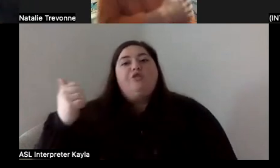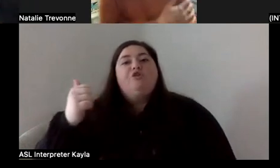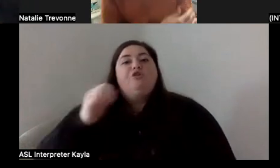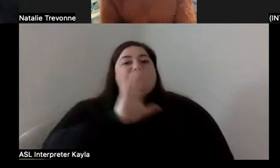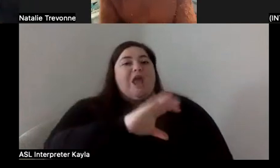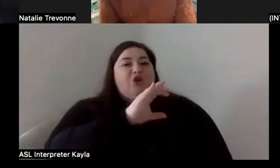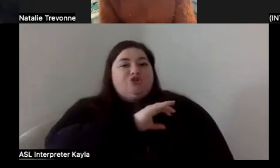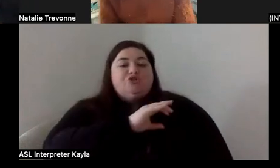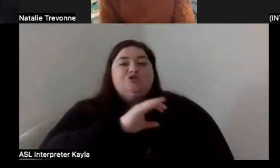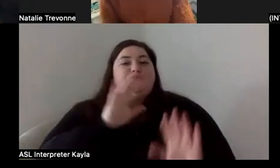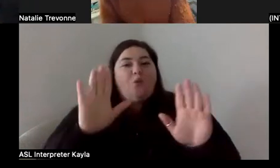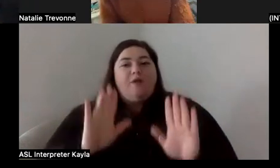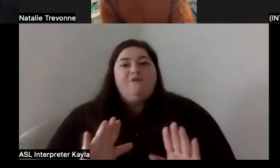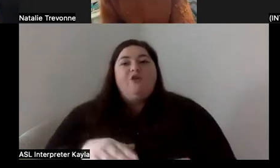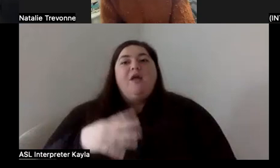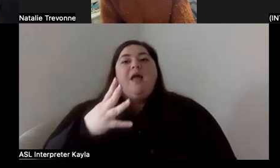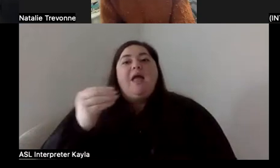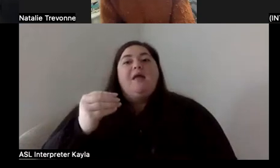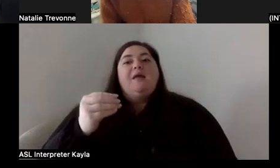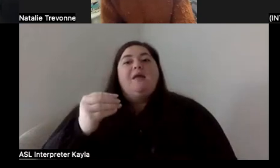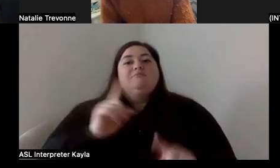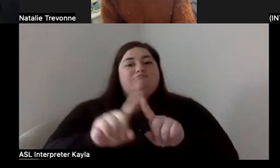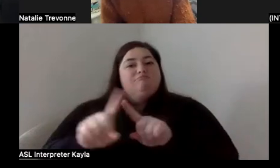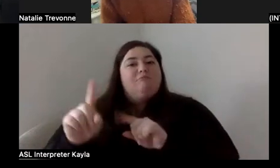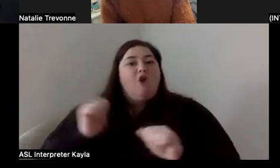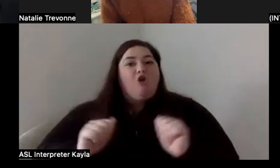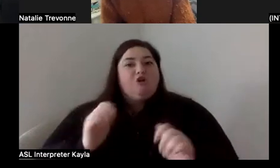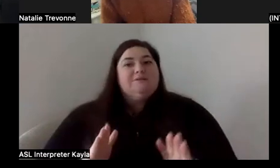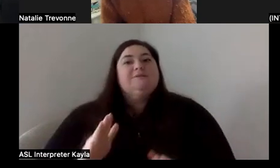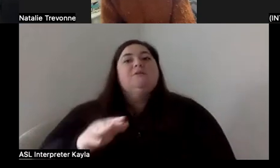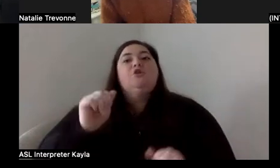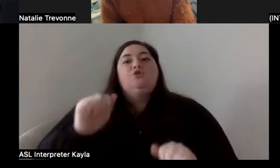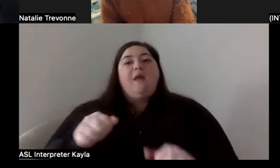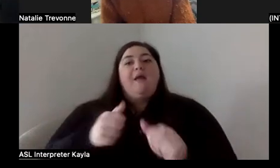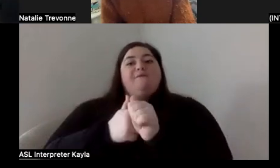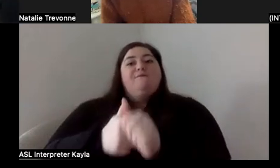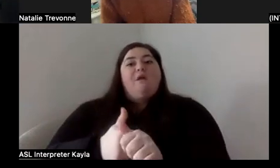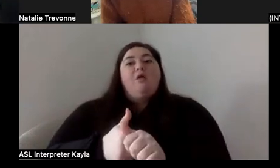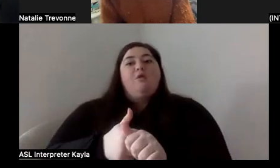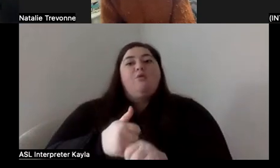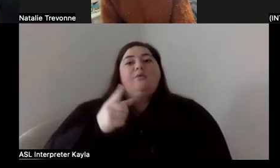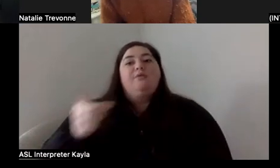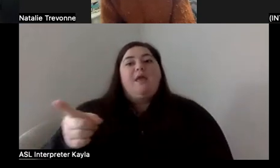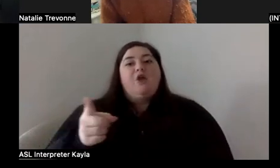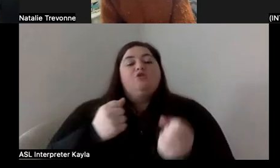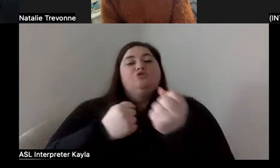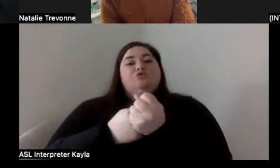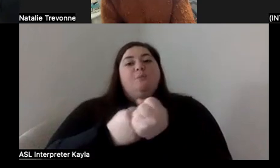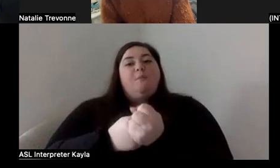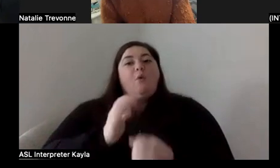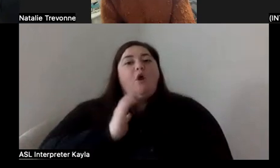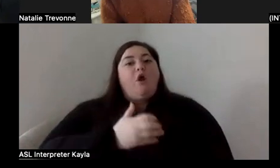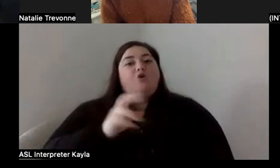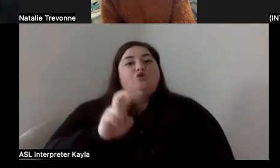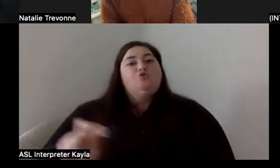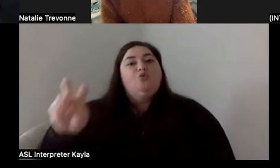and artists that are on there. So you can follow us on there and support our tour. That